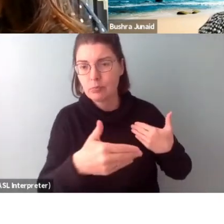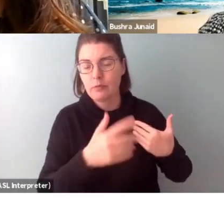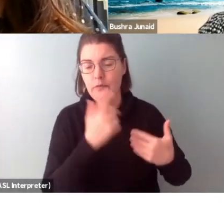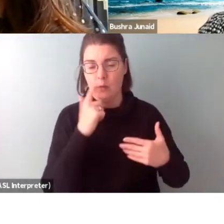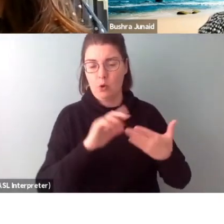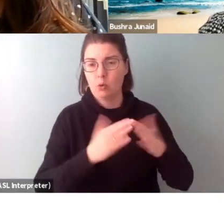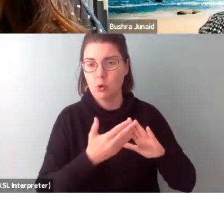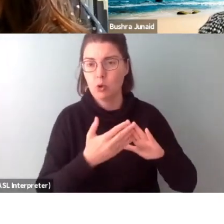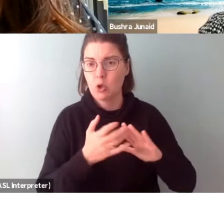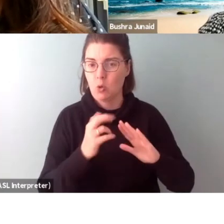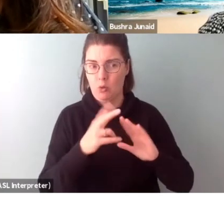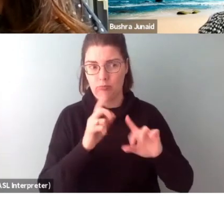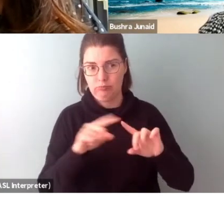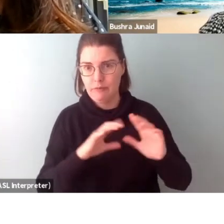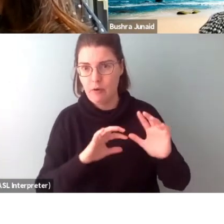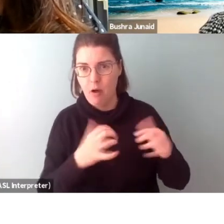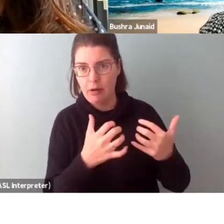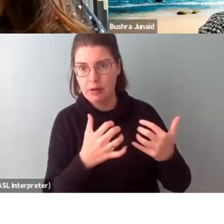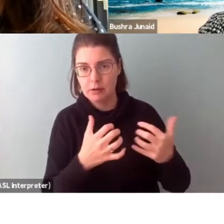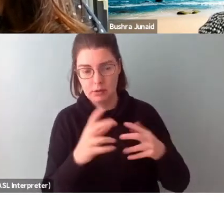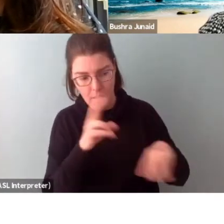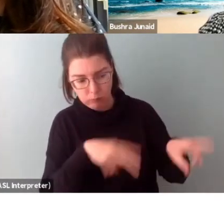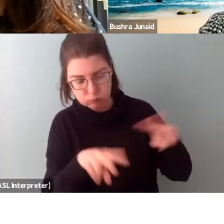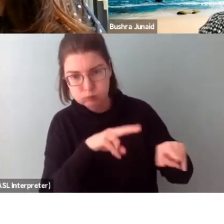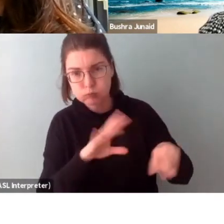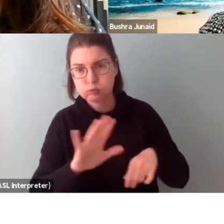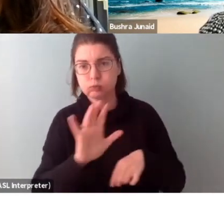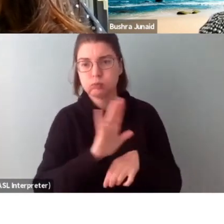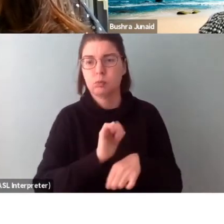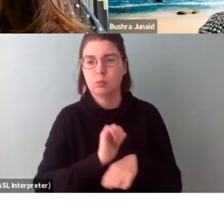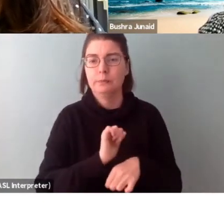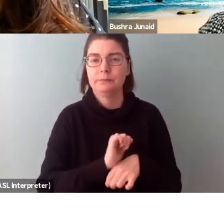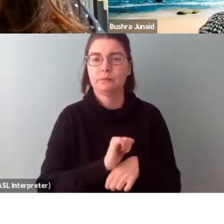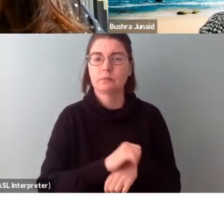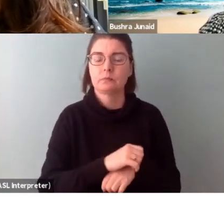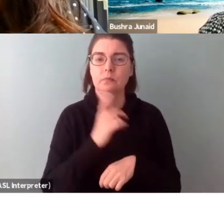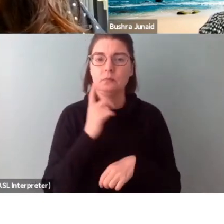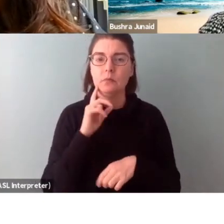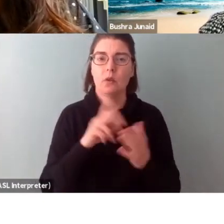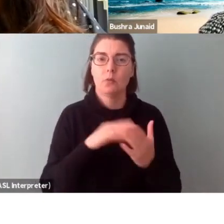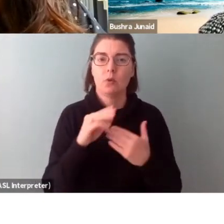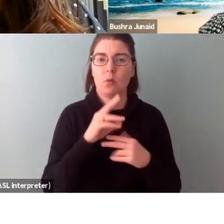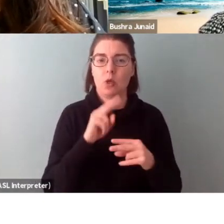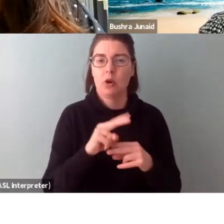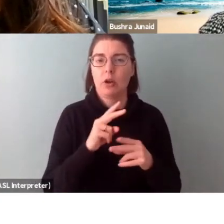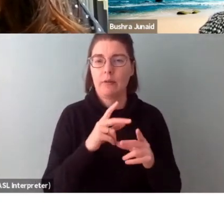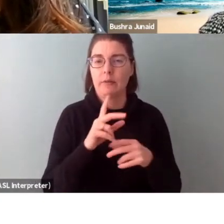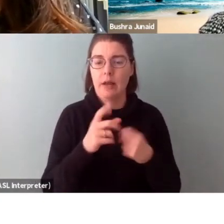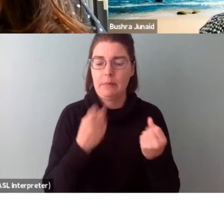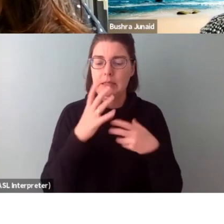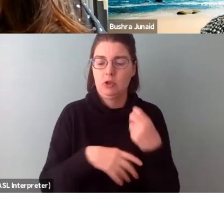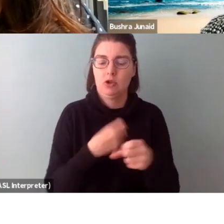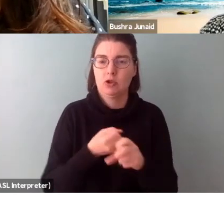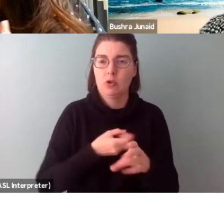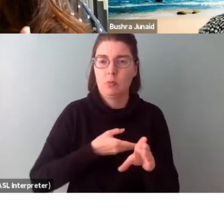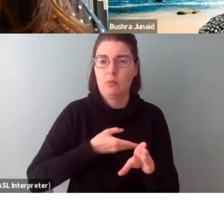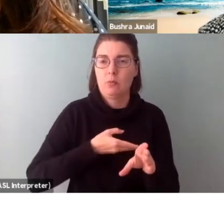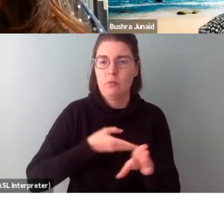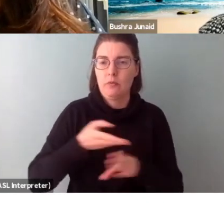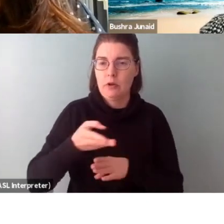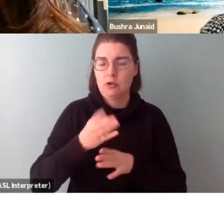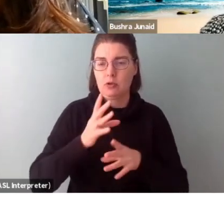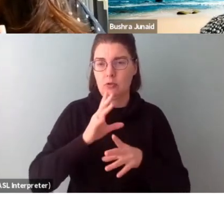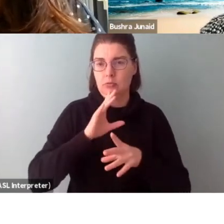or to audiences. So we look at in the program years of professional practice. Not all